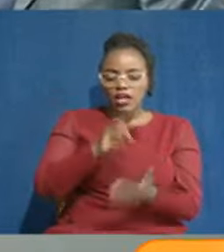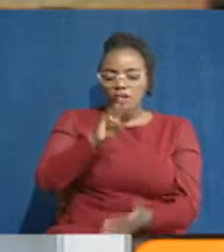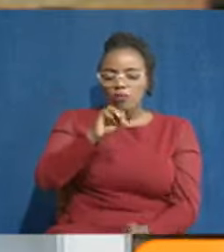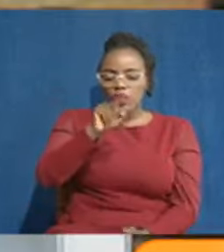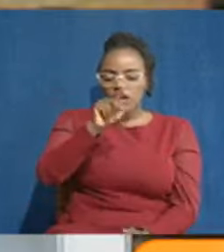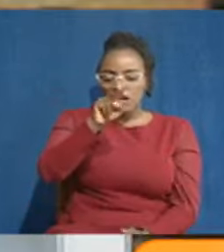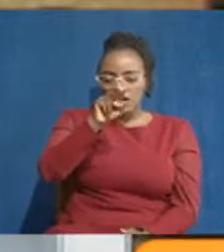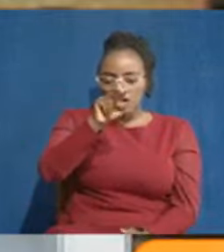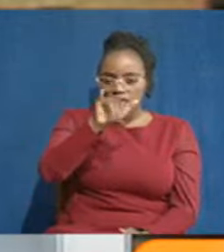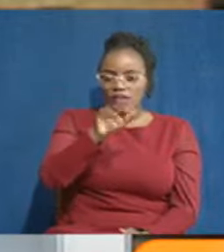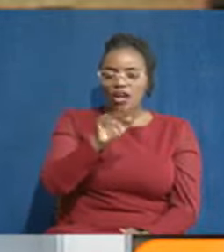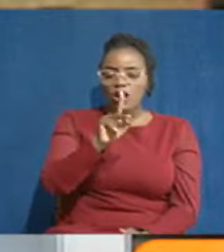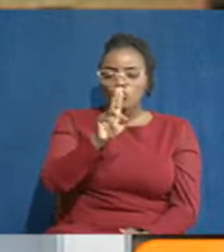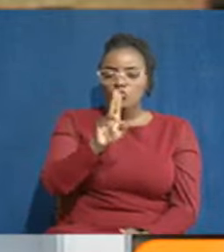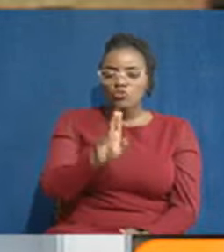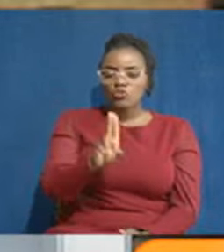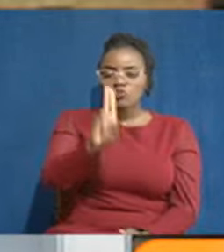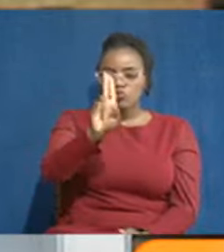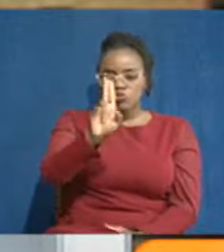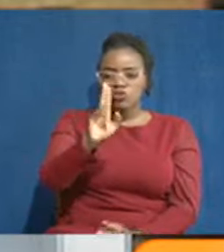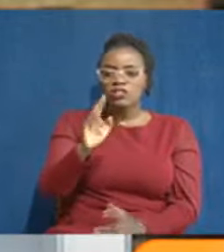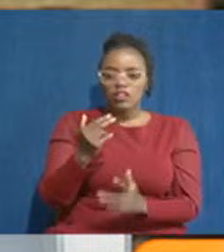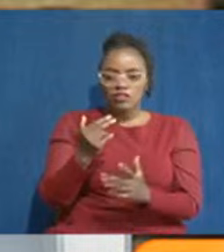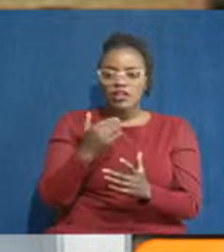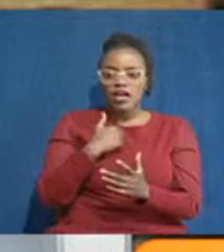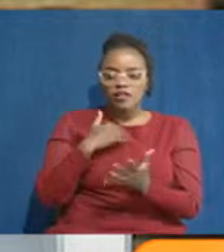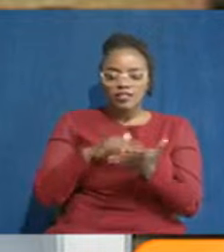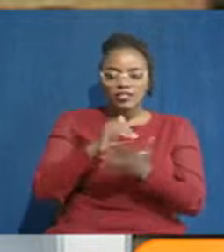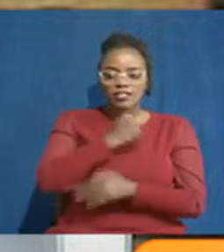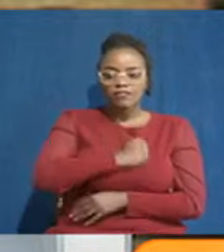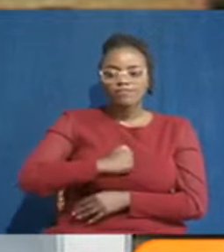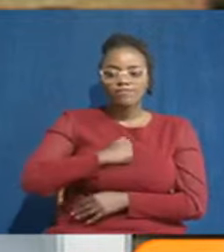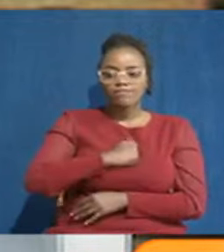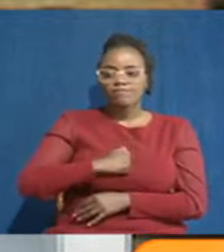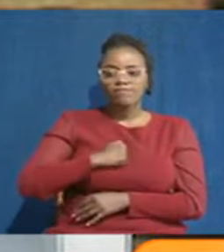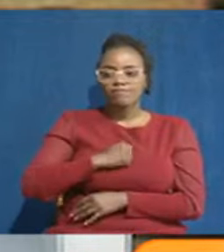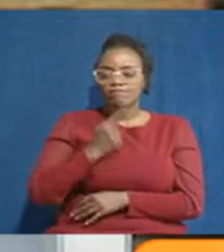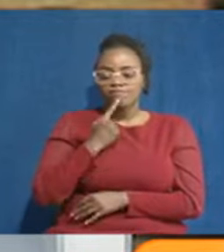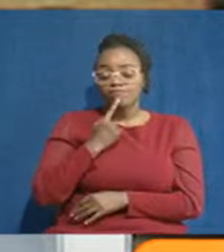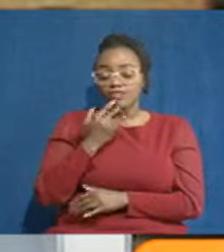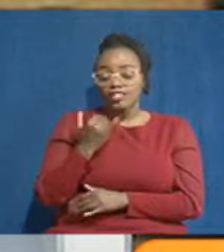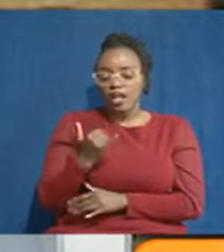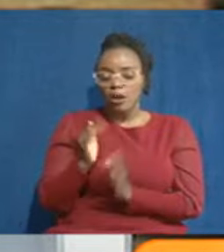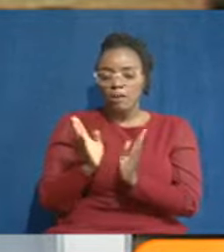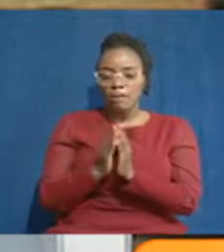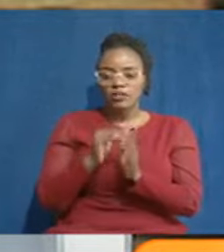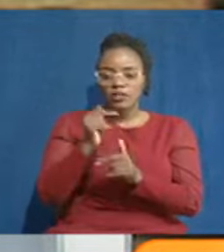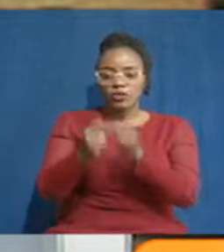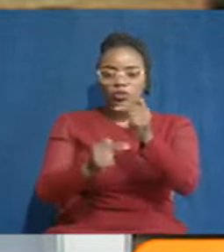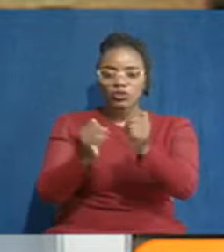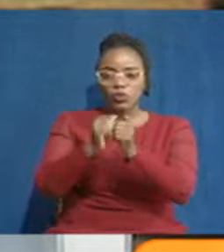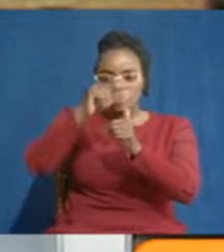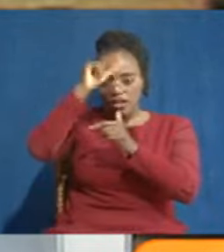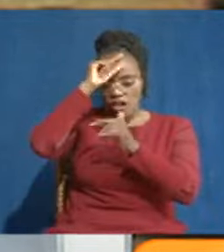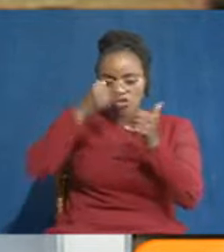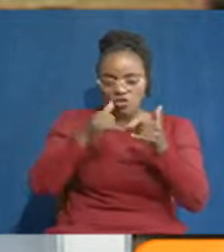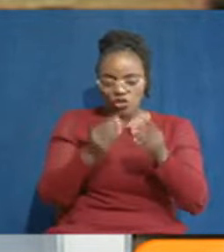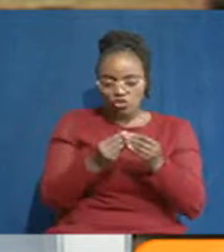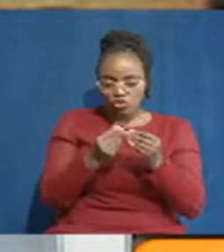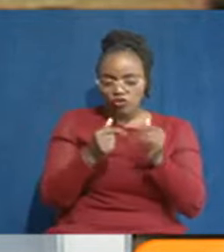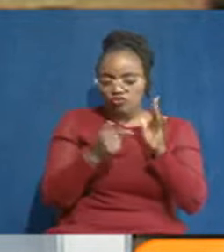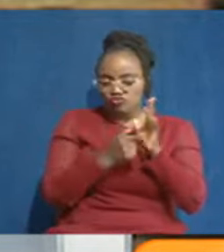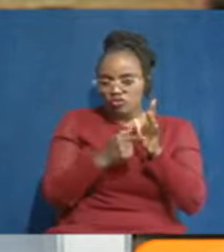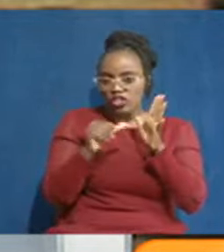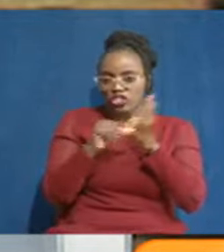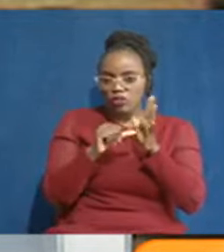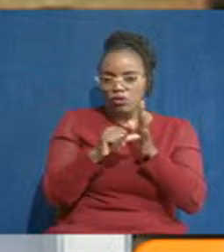Kenya Universities of Staff Union, that is KUSU, just sent in his apologies. said that they are in a meeting right now with the government to try and resolve this